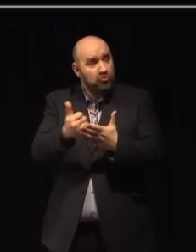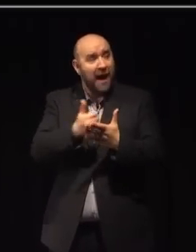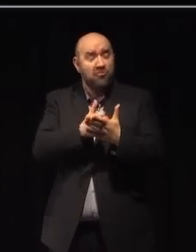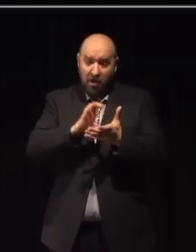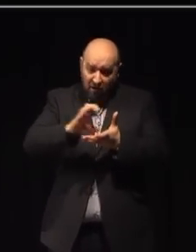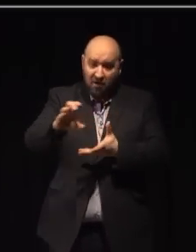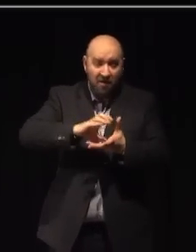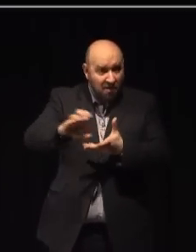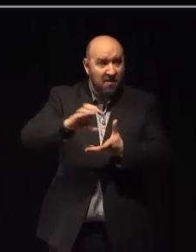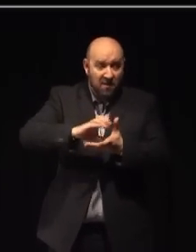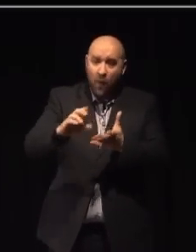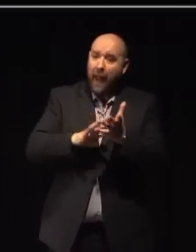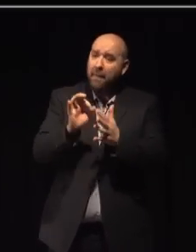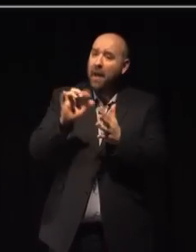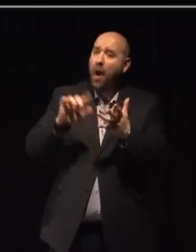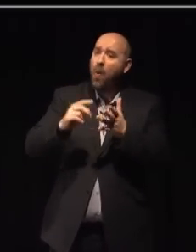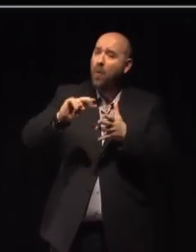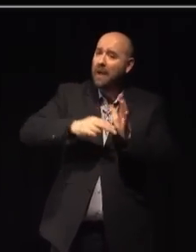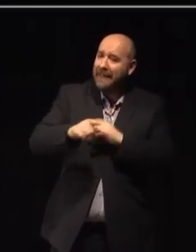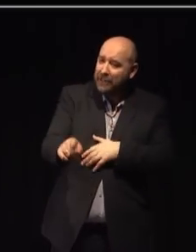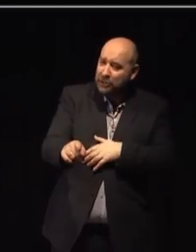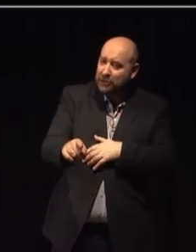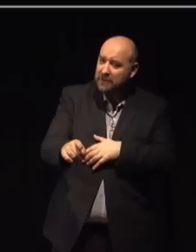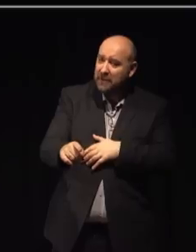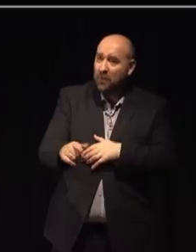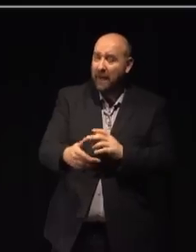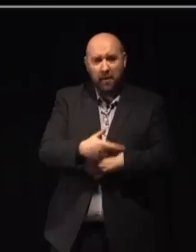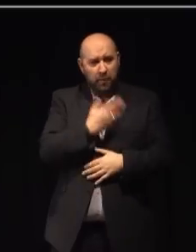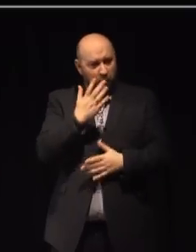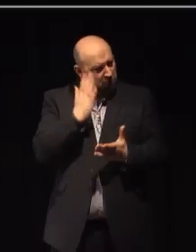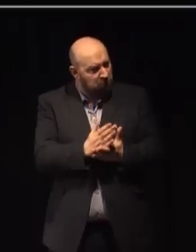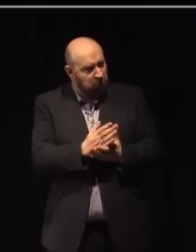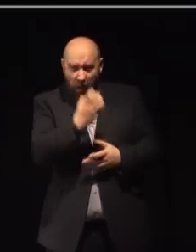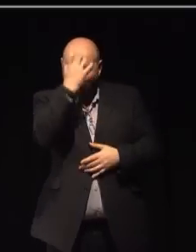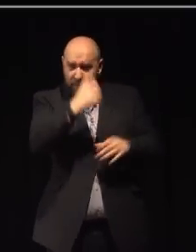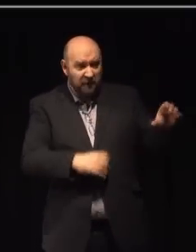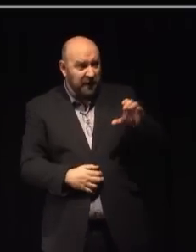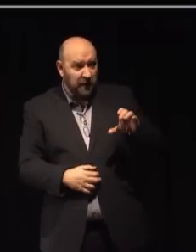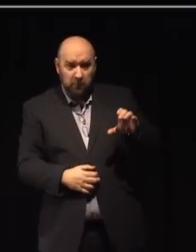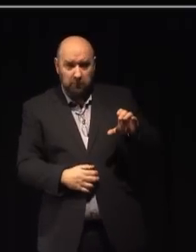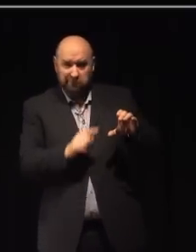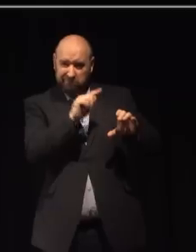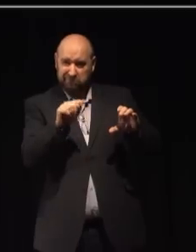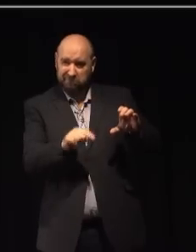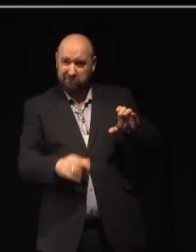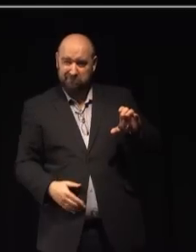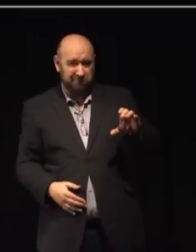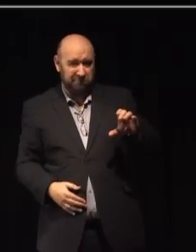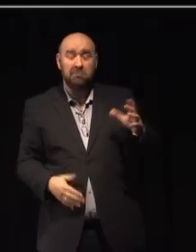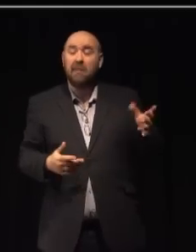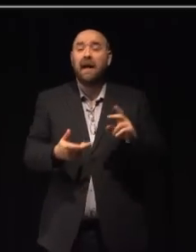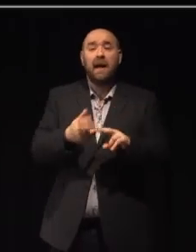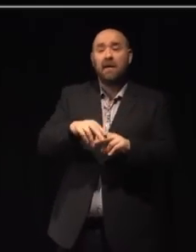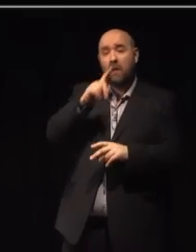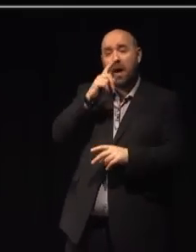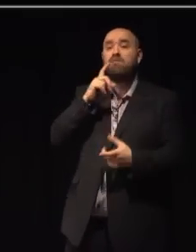national portfolio organisations require without the certainty of government funding. And if we're unable to make a